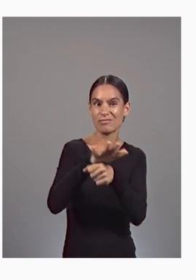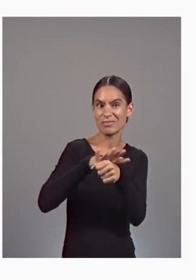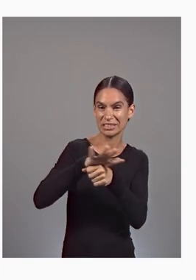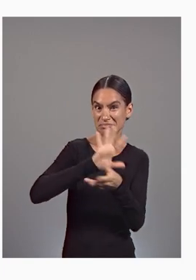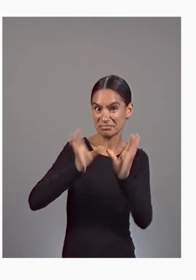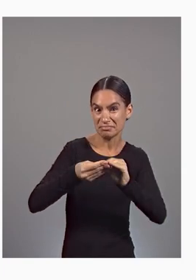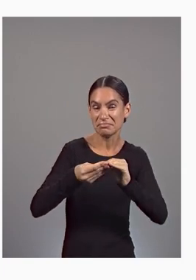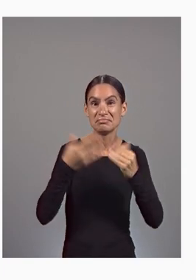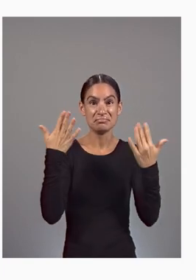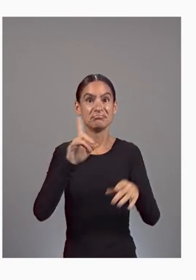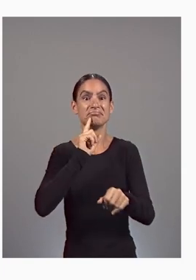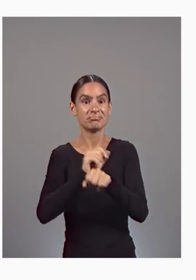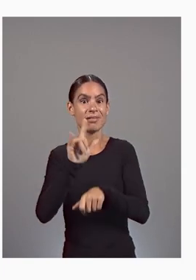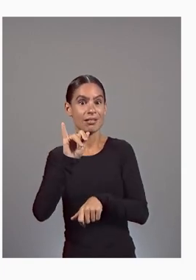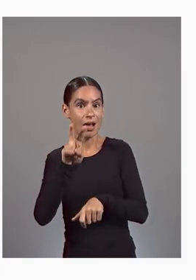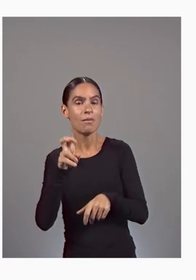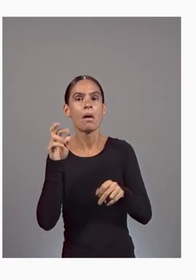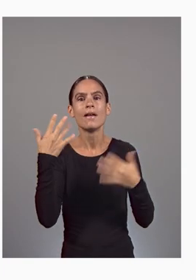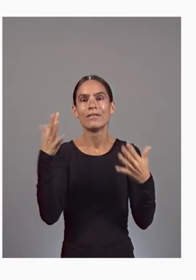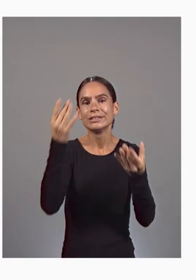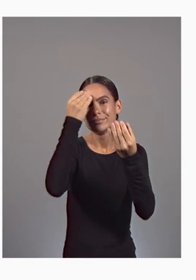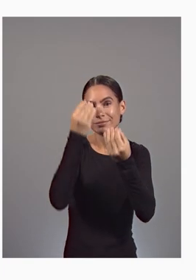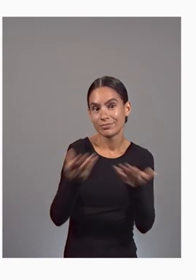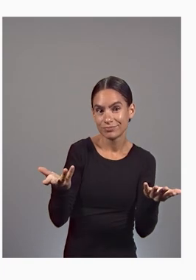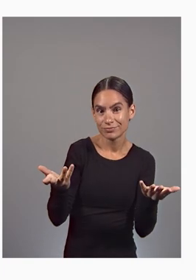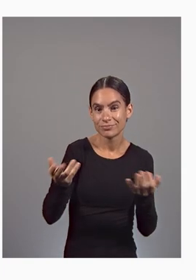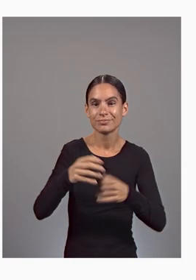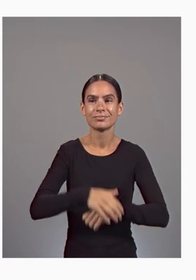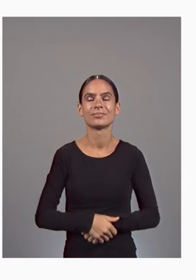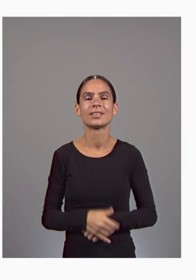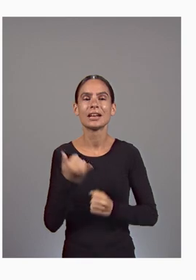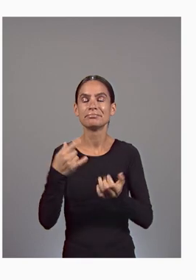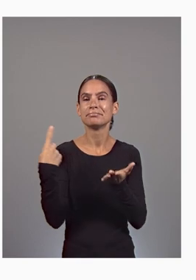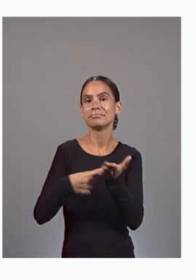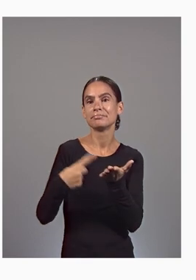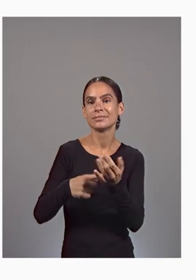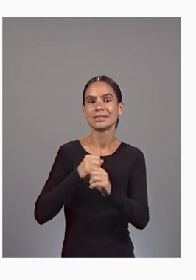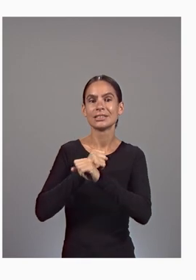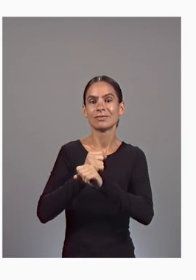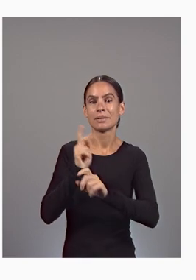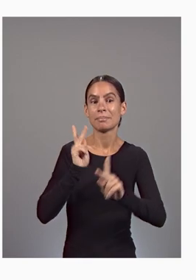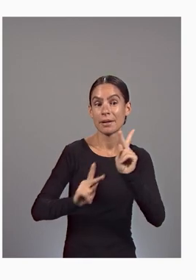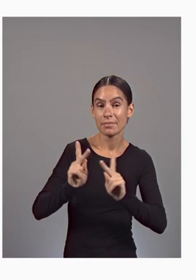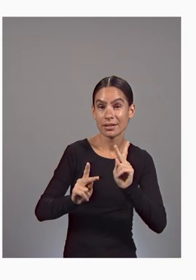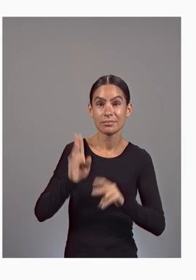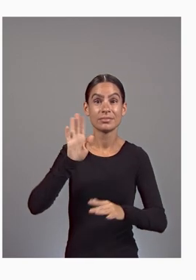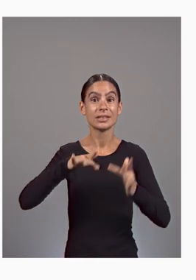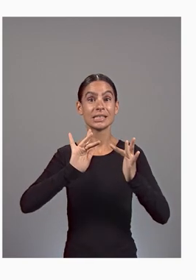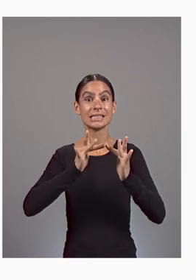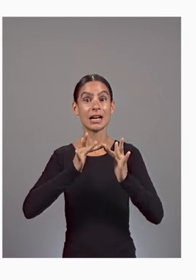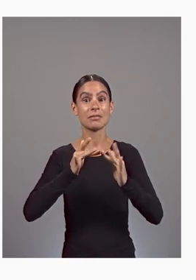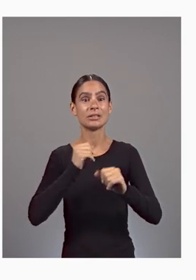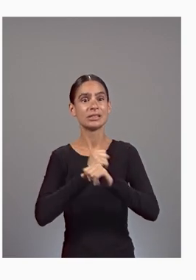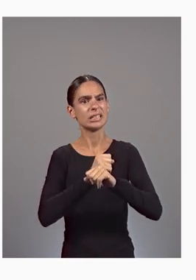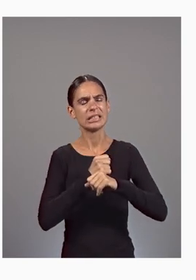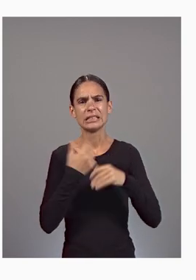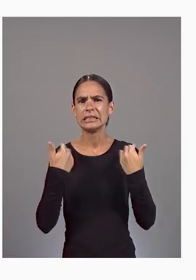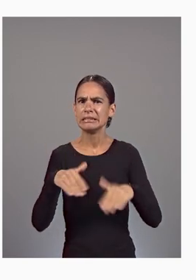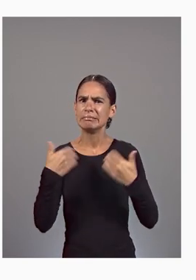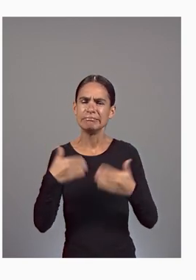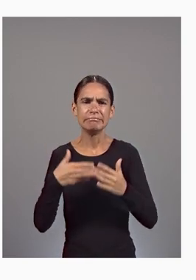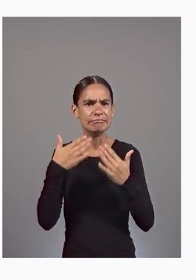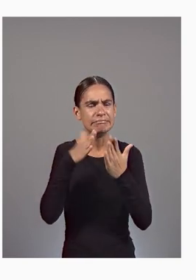or announced. Now let's talk about security people. Cyber security teams face a shortage